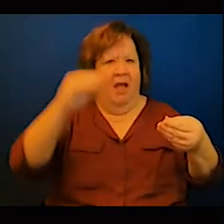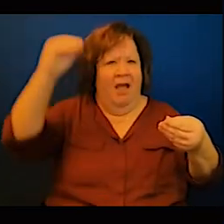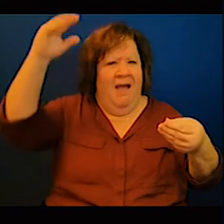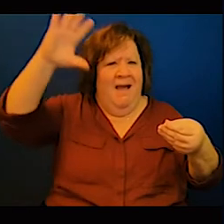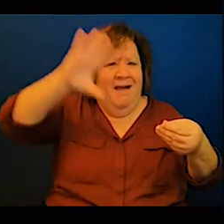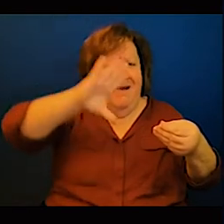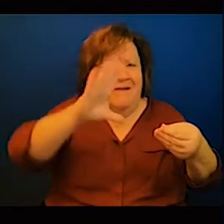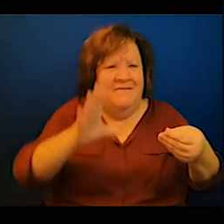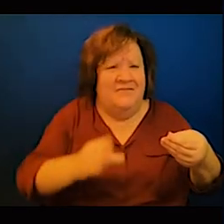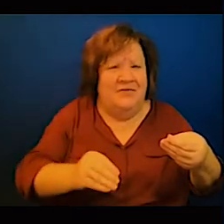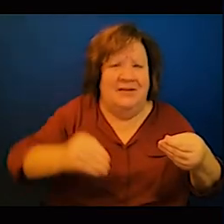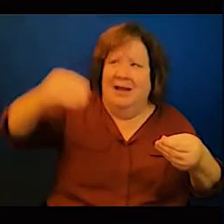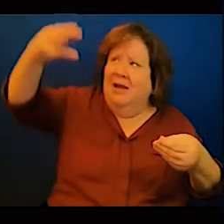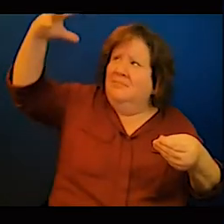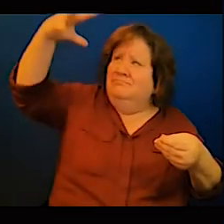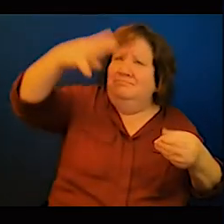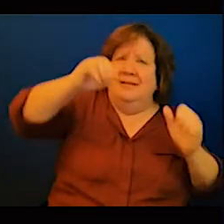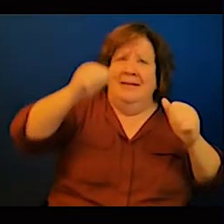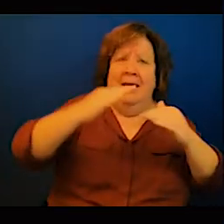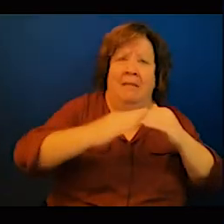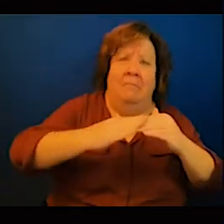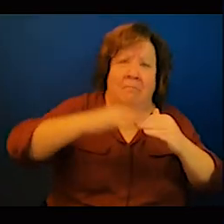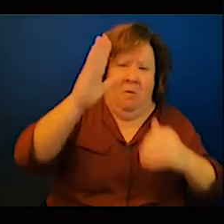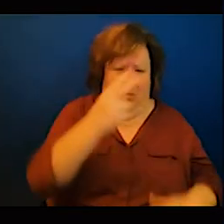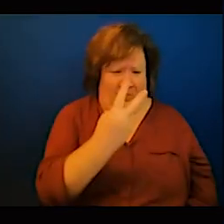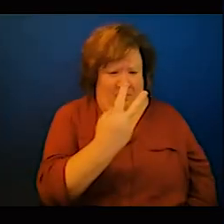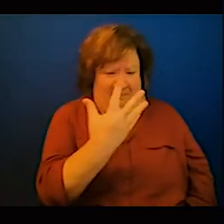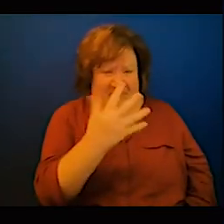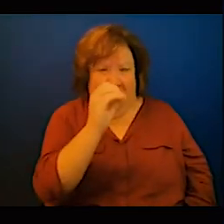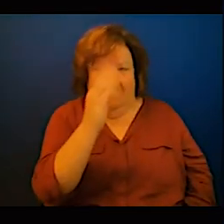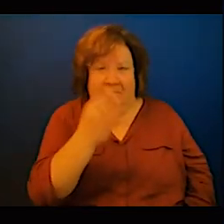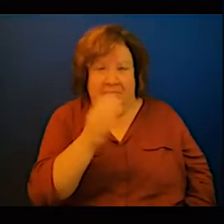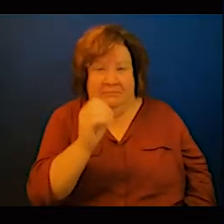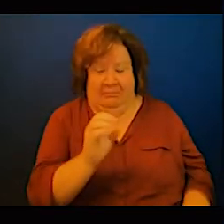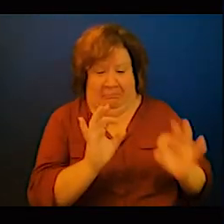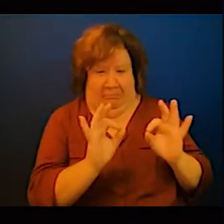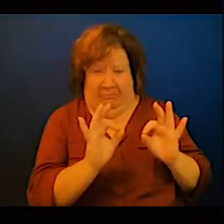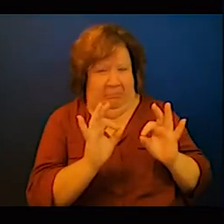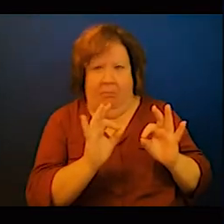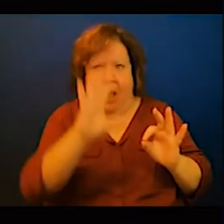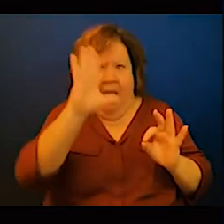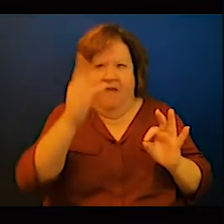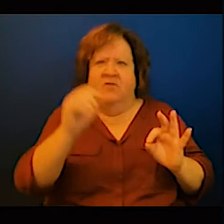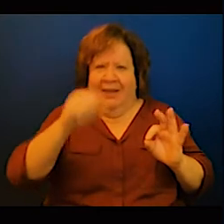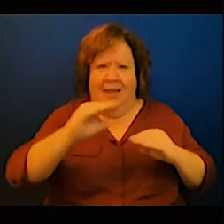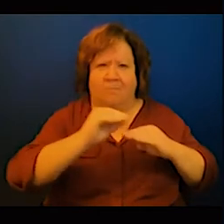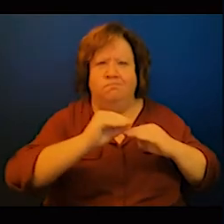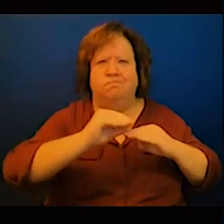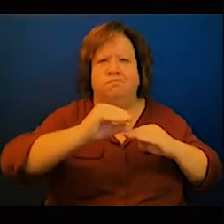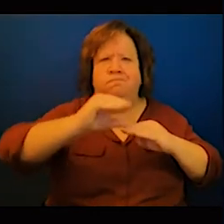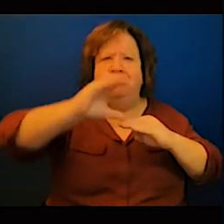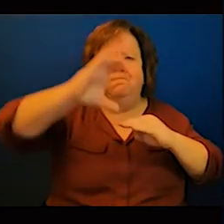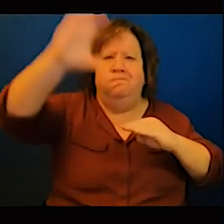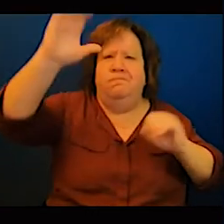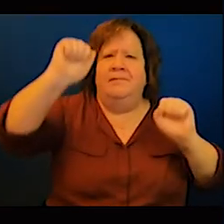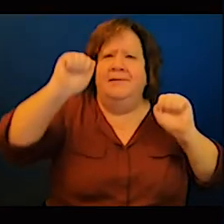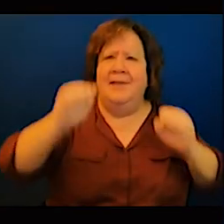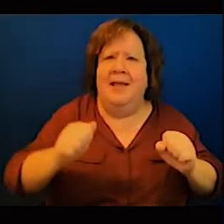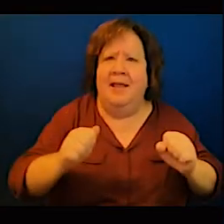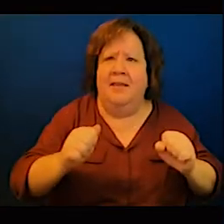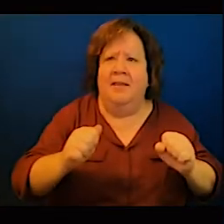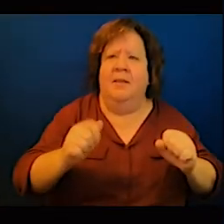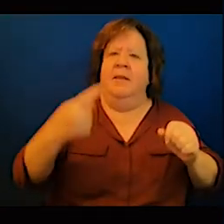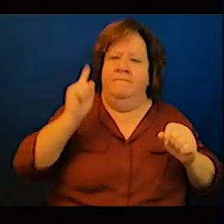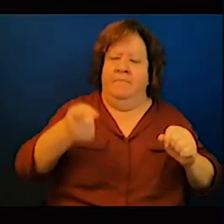promote independent research and avoid the importing of concepts that are not very relevant for